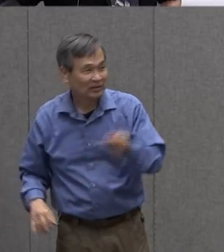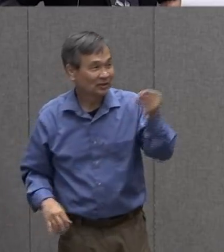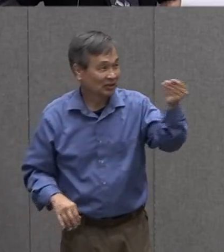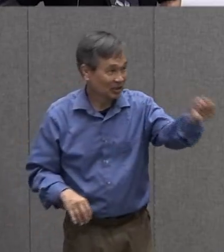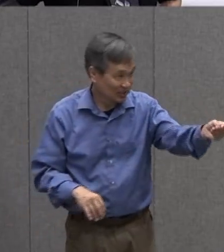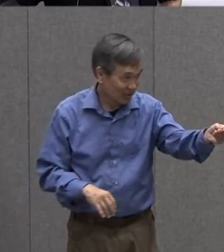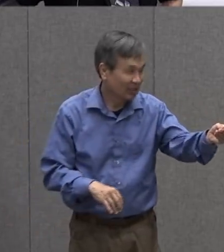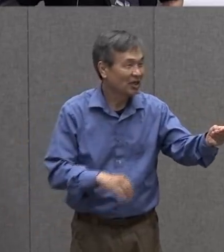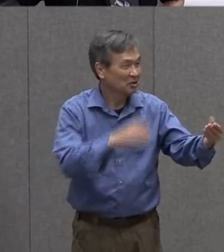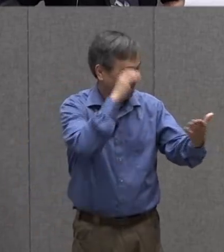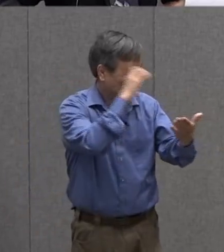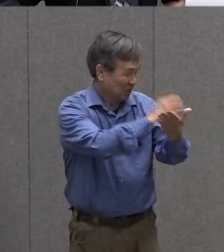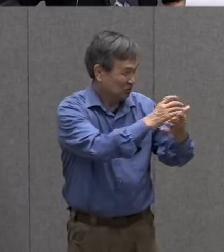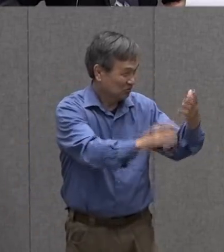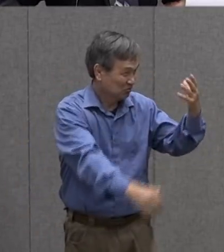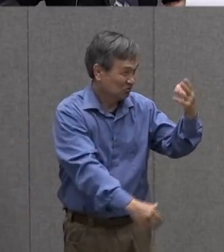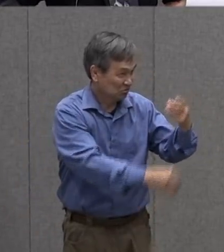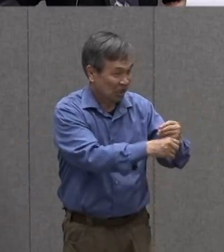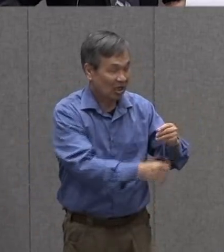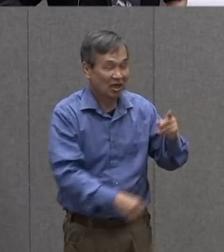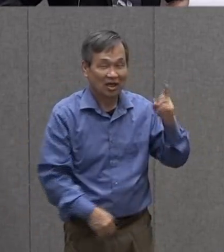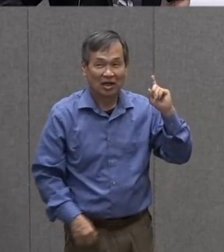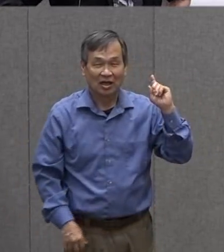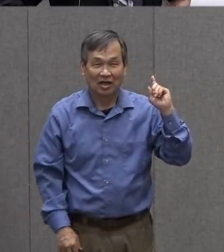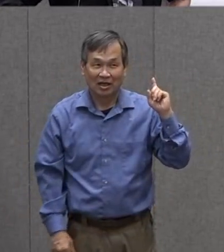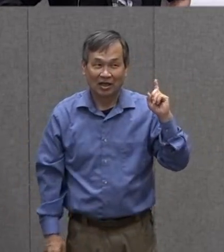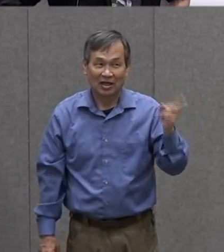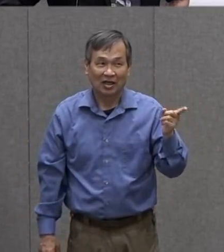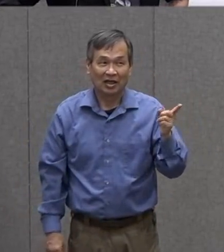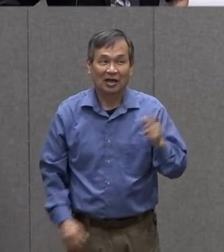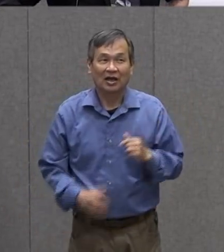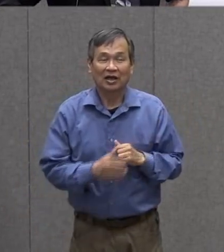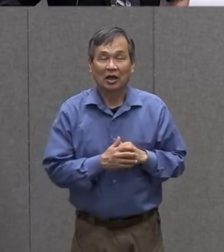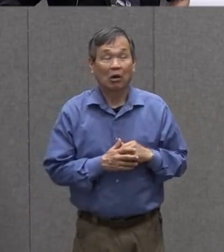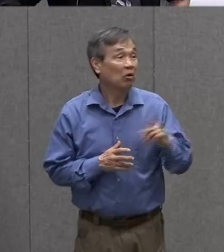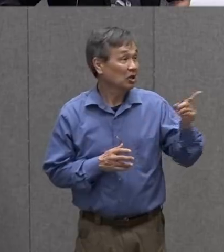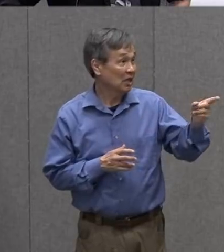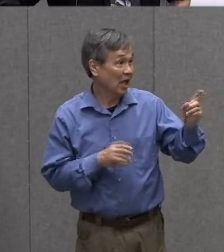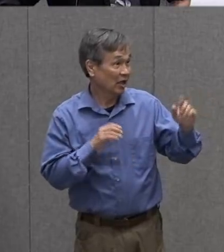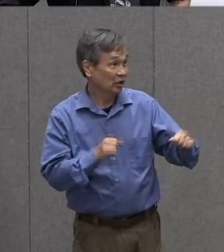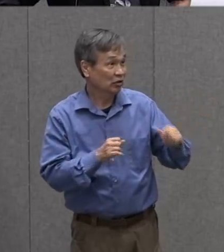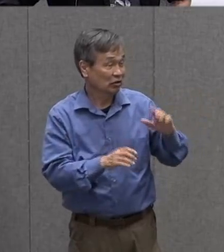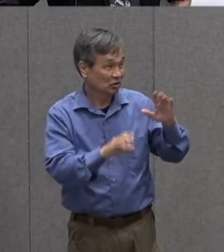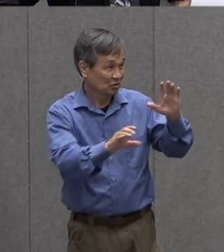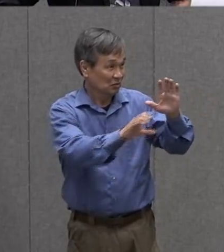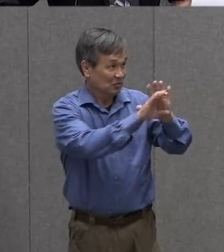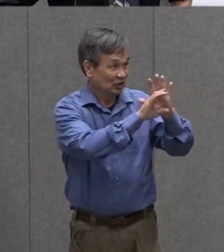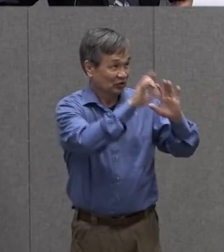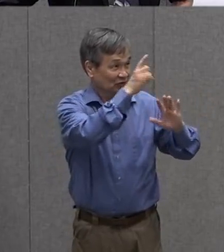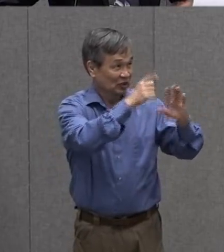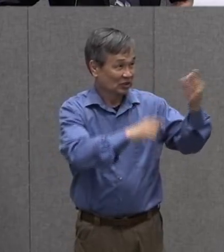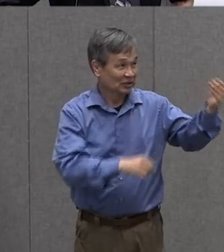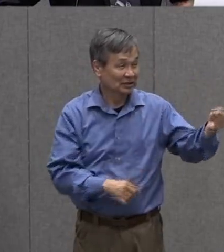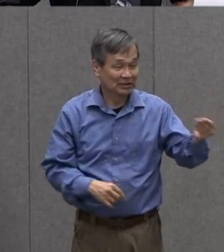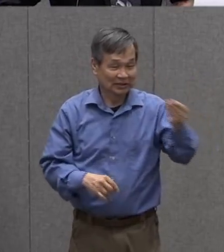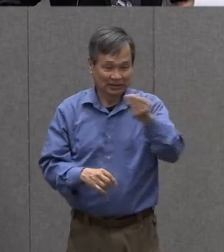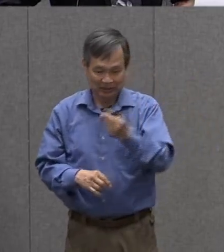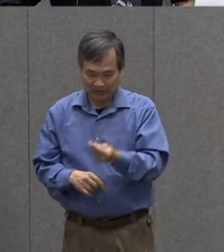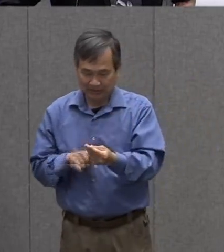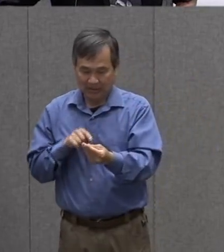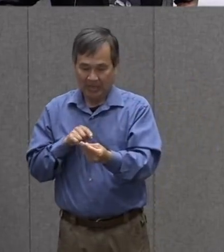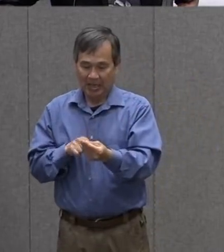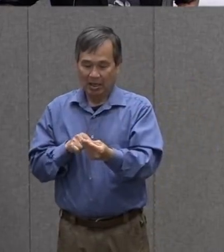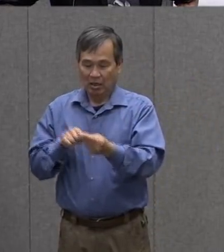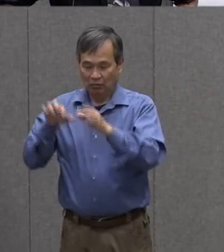illustrating. And I wonder if they illustrated something and then I got to write the words. I wonder if I could figure out how to do that.